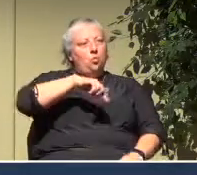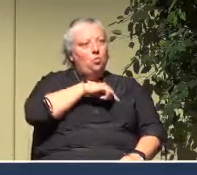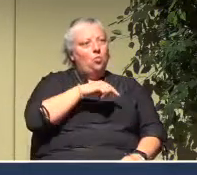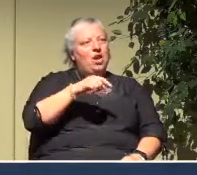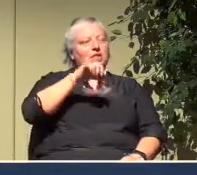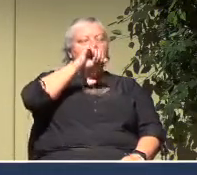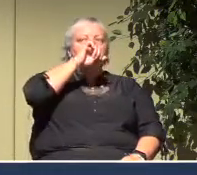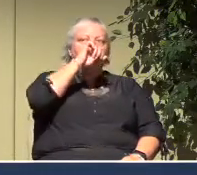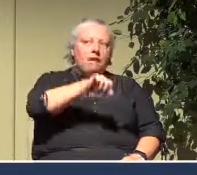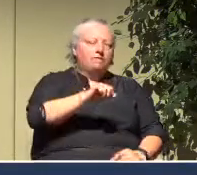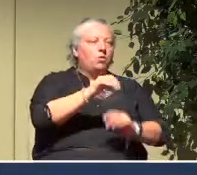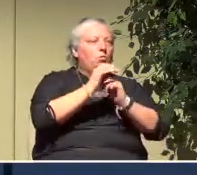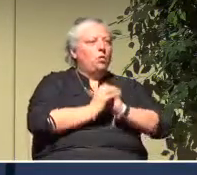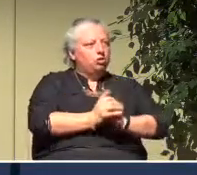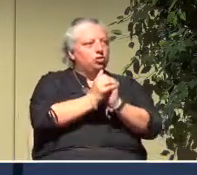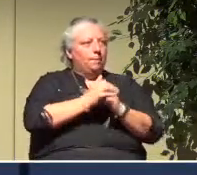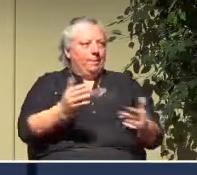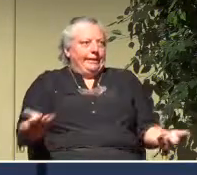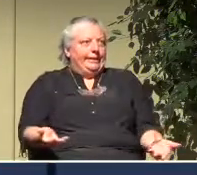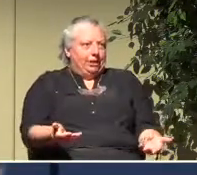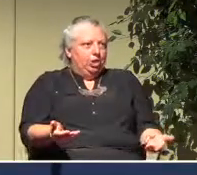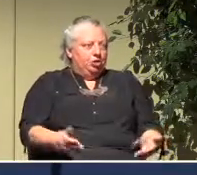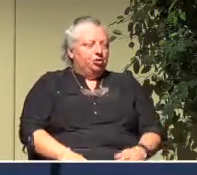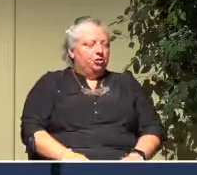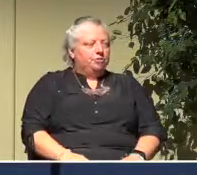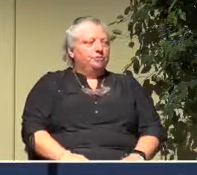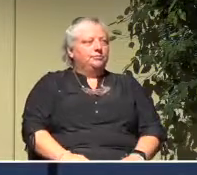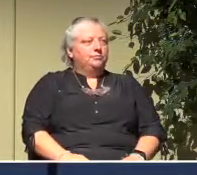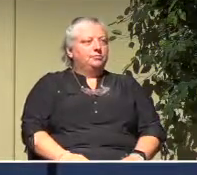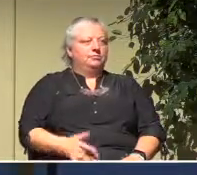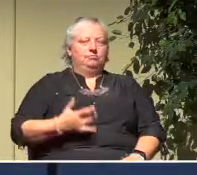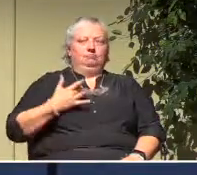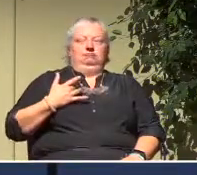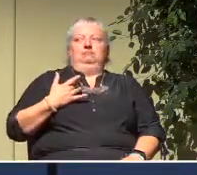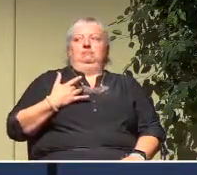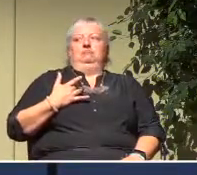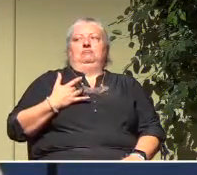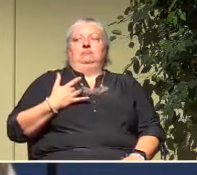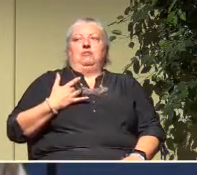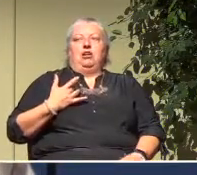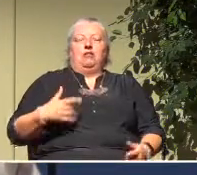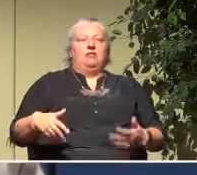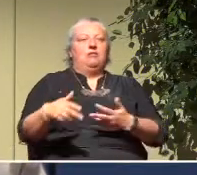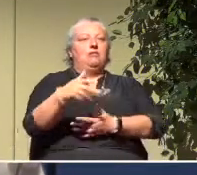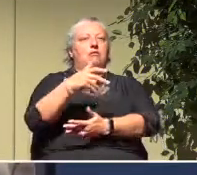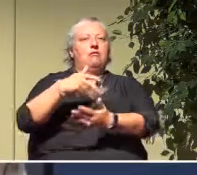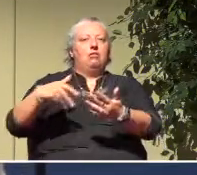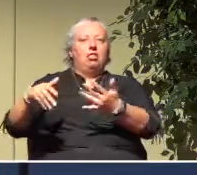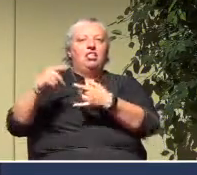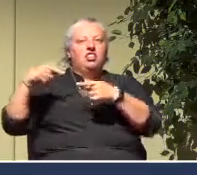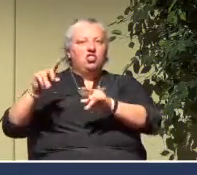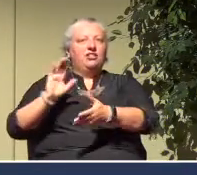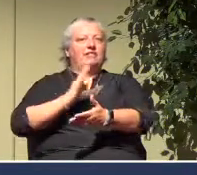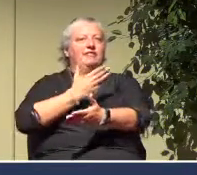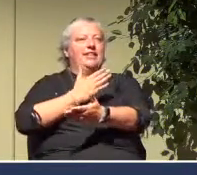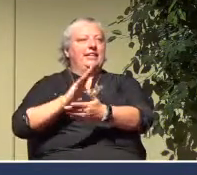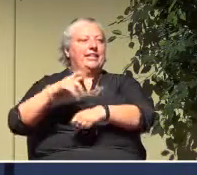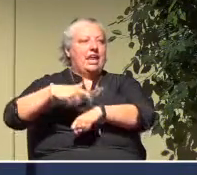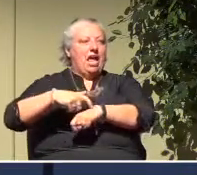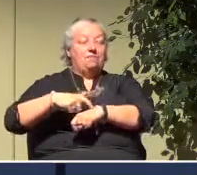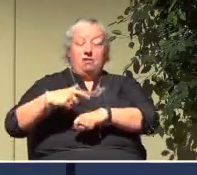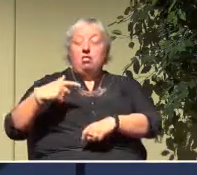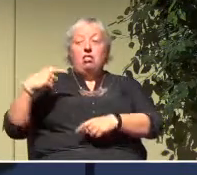love for worship, I believe. You can sense it around here when we sing together. And there's a long